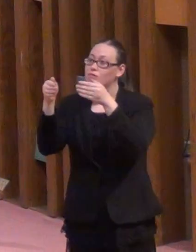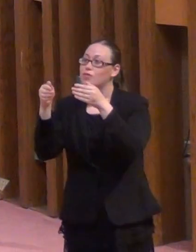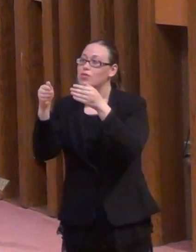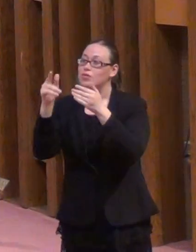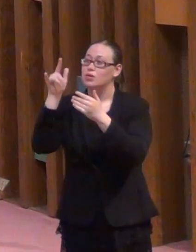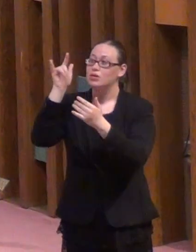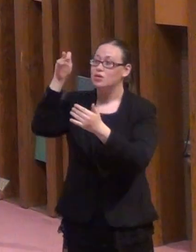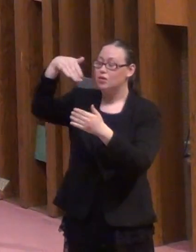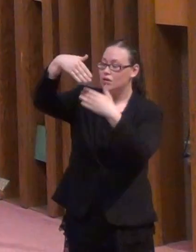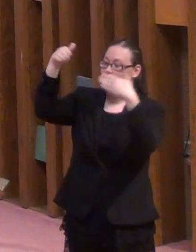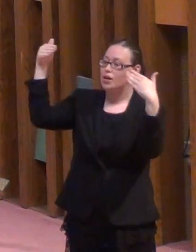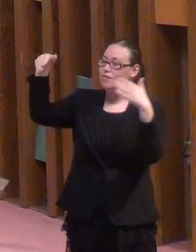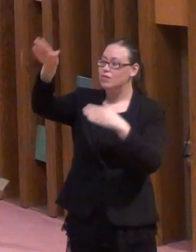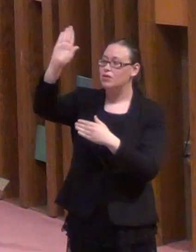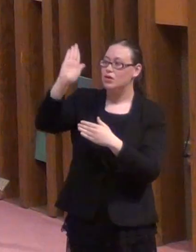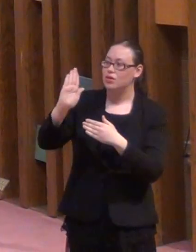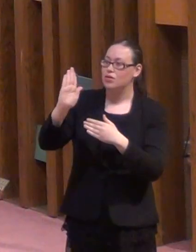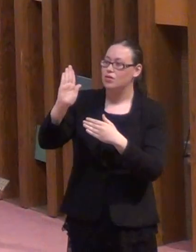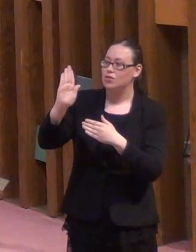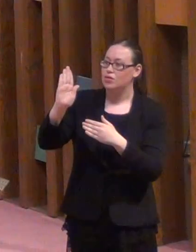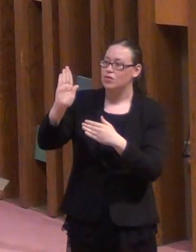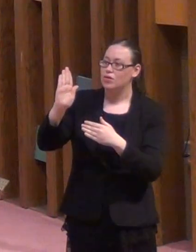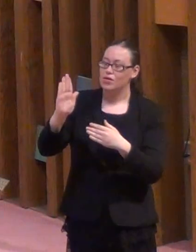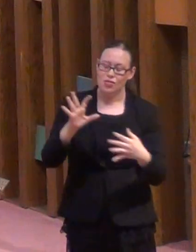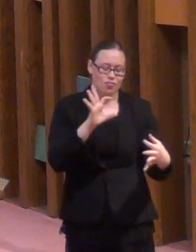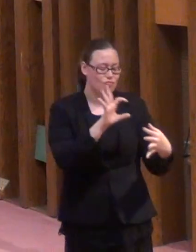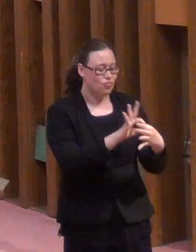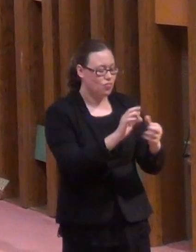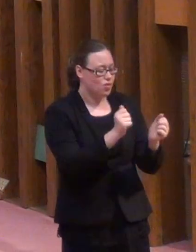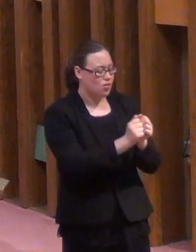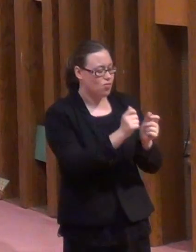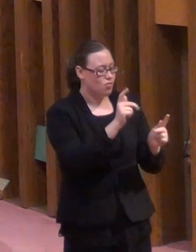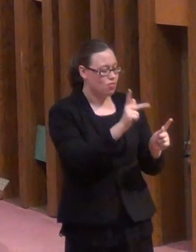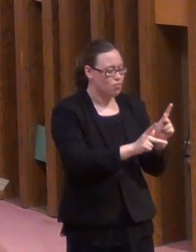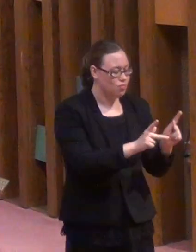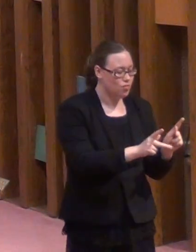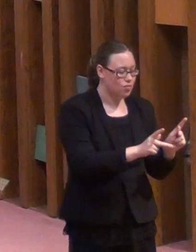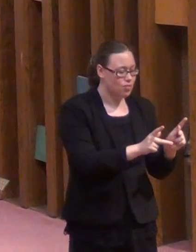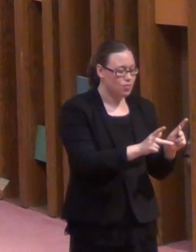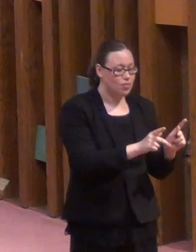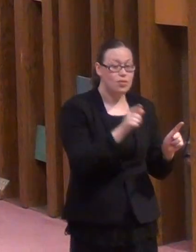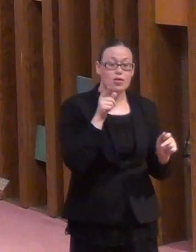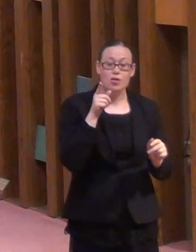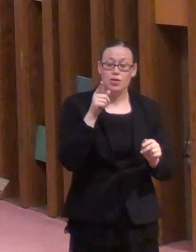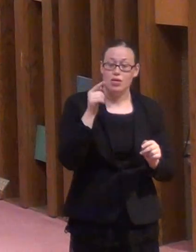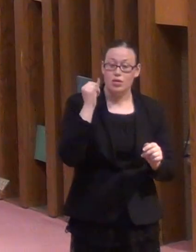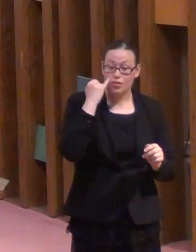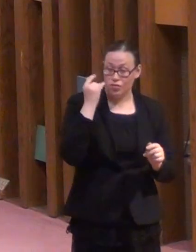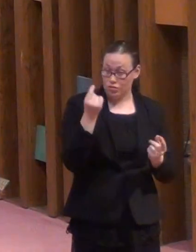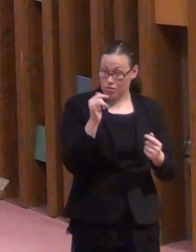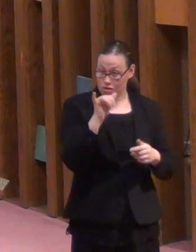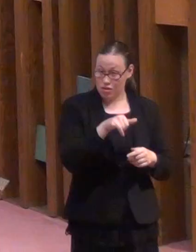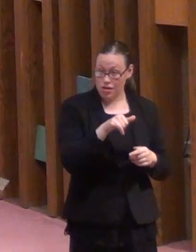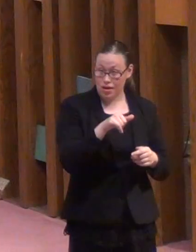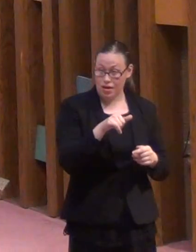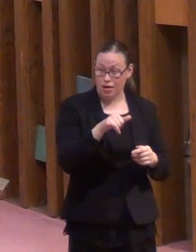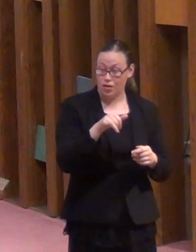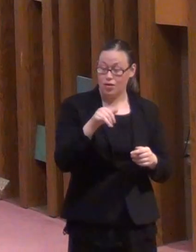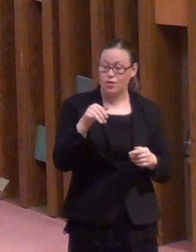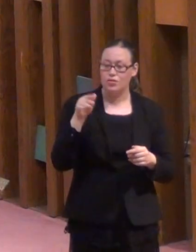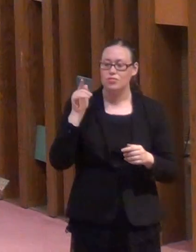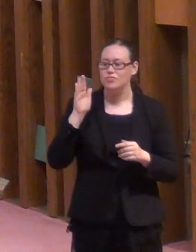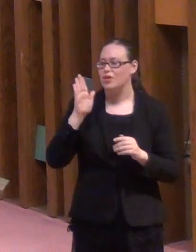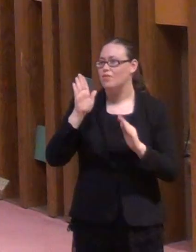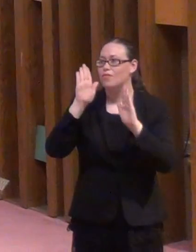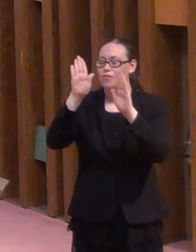in people. And you will reap eternity in